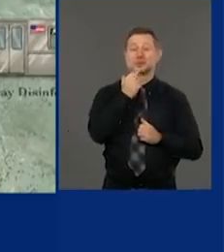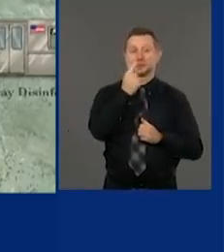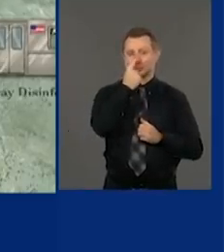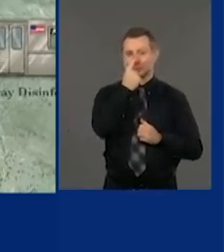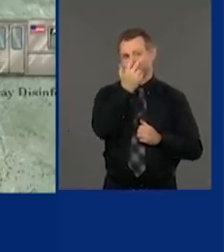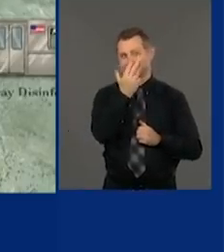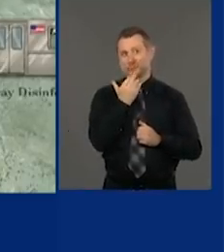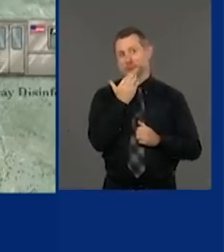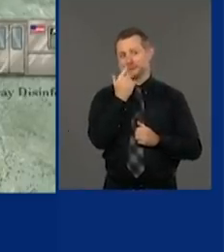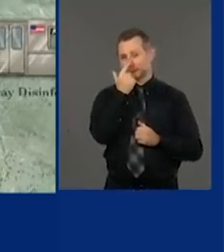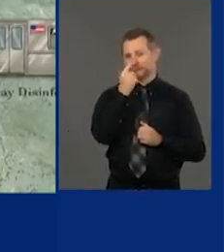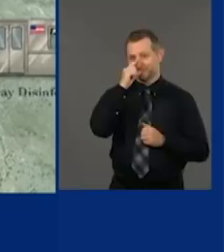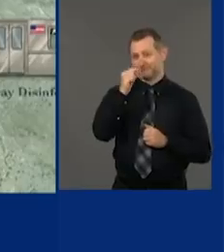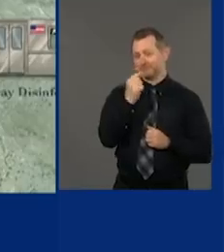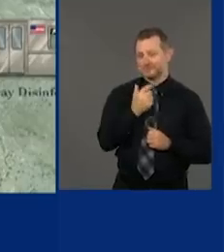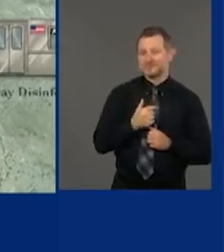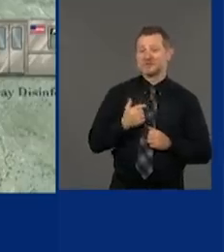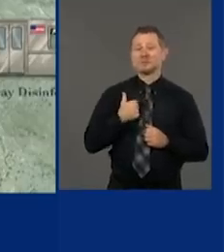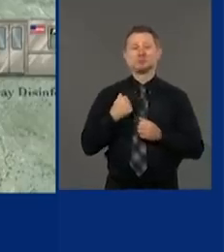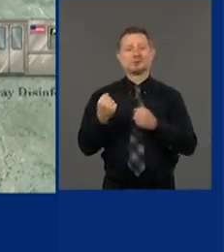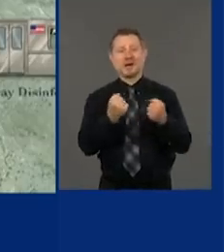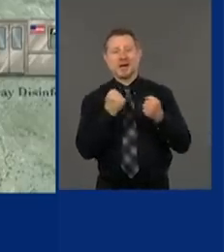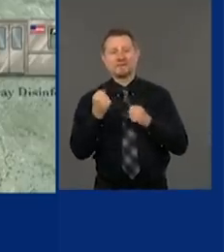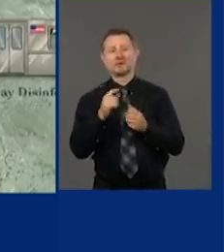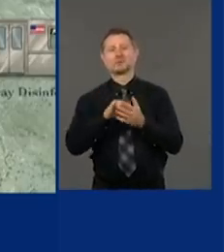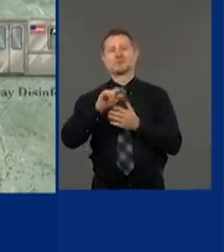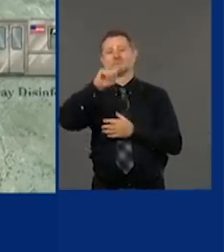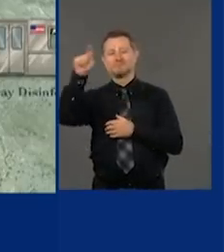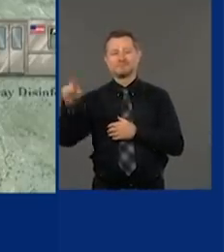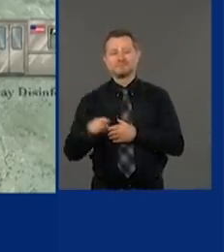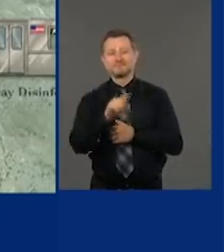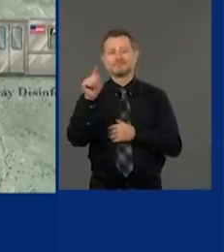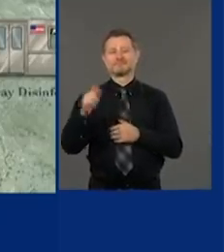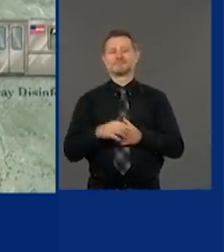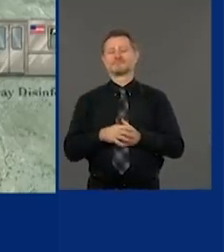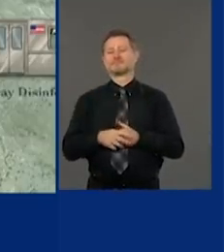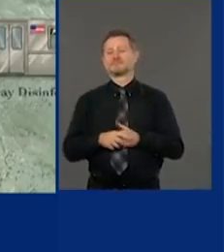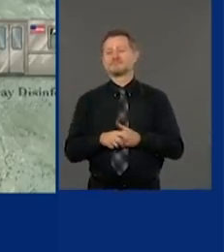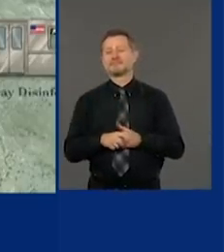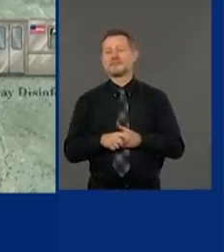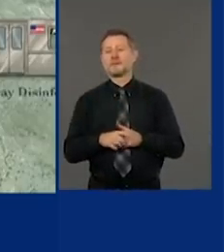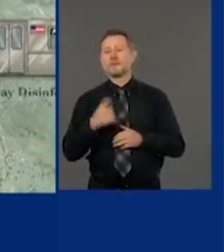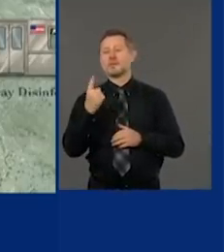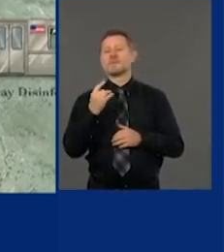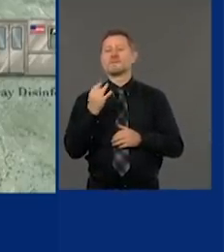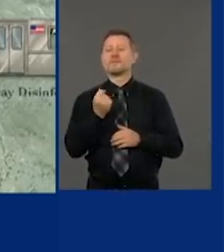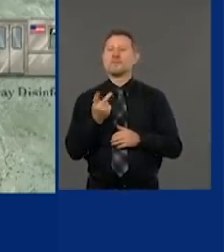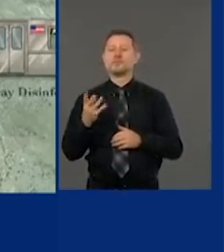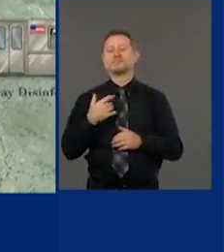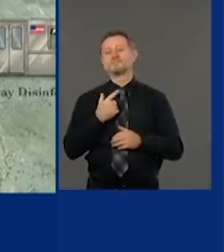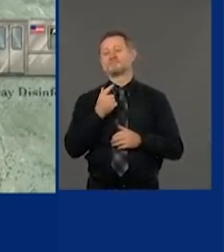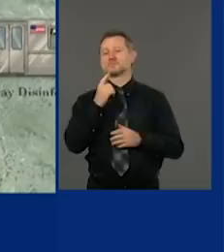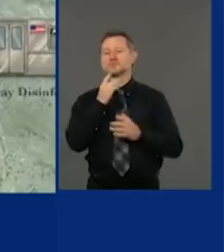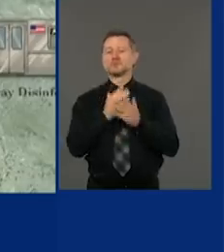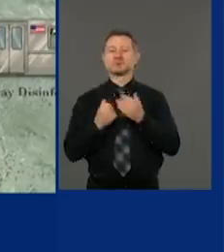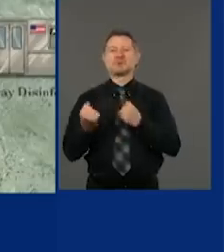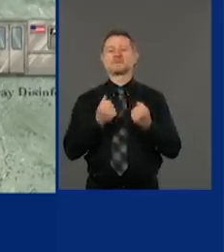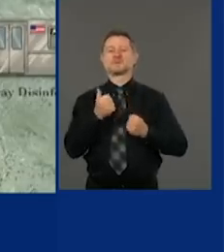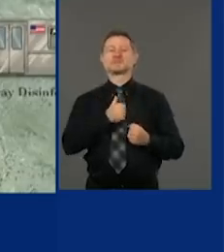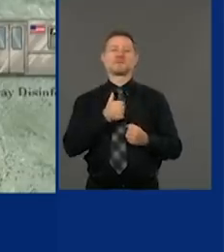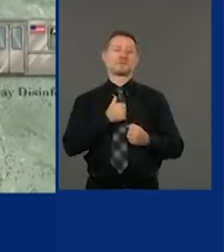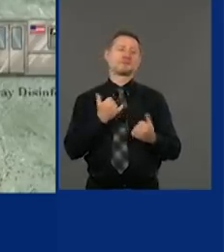I'm driving once again. One of the few benefits of this. I get to drive myself now.